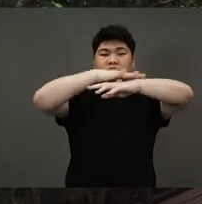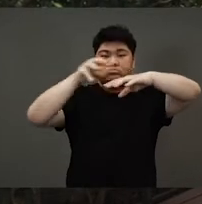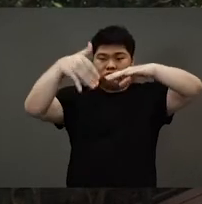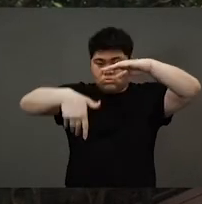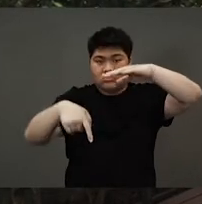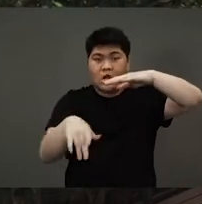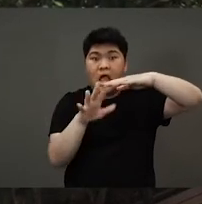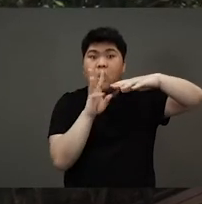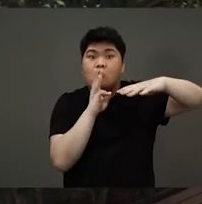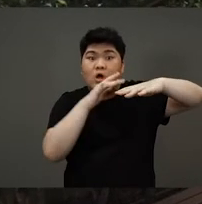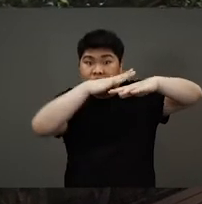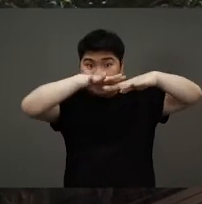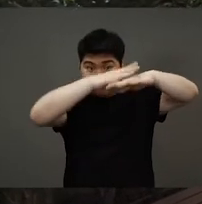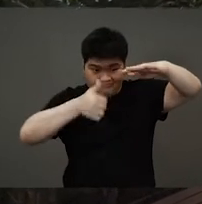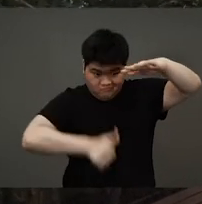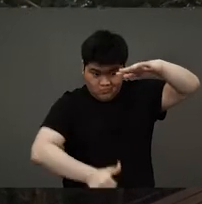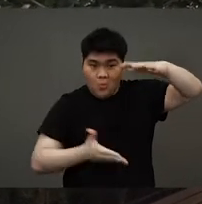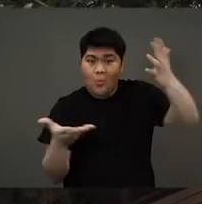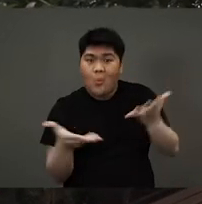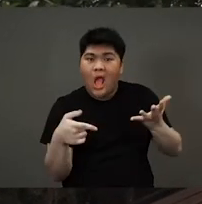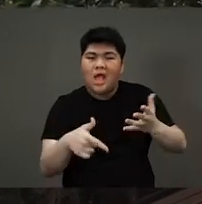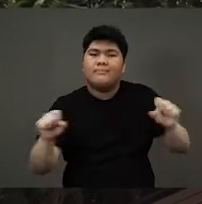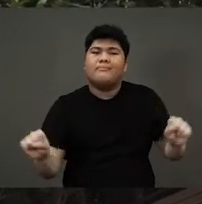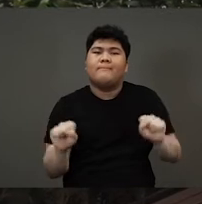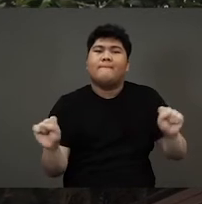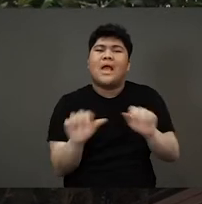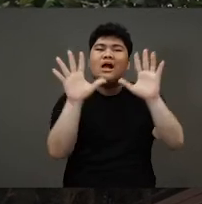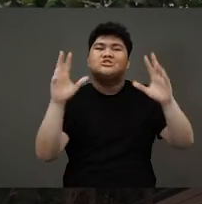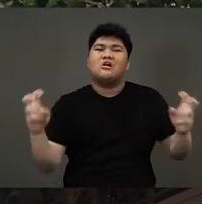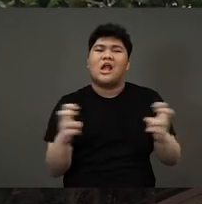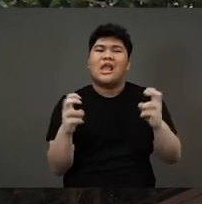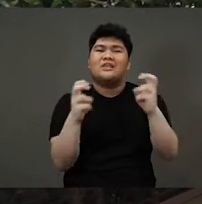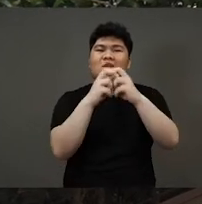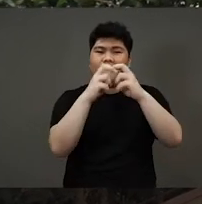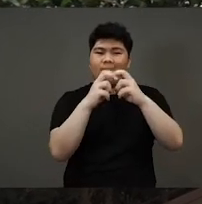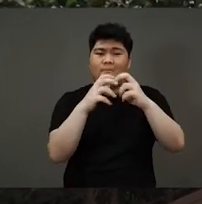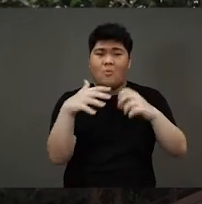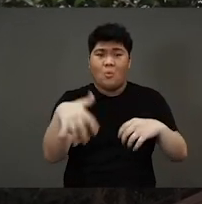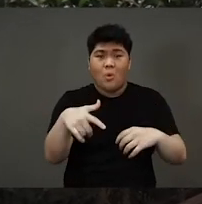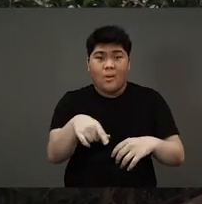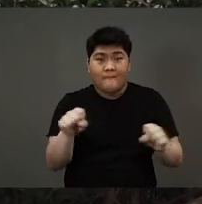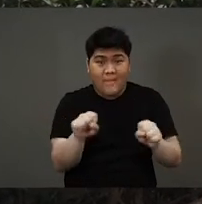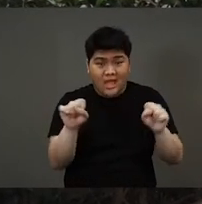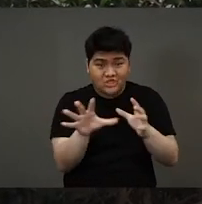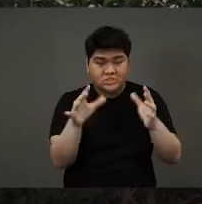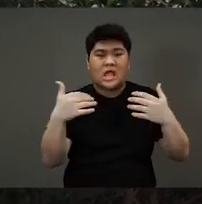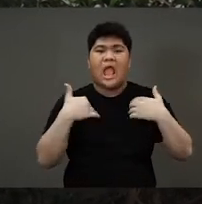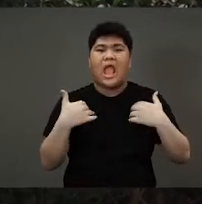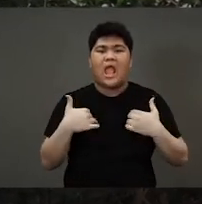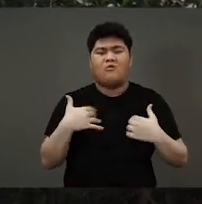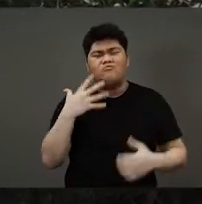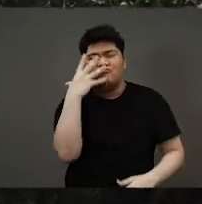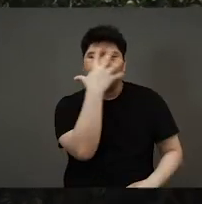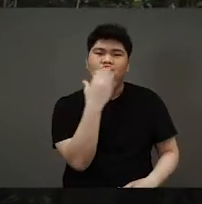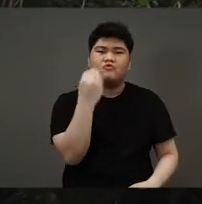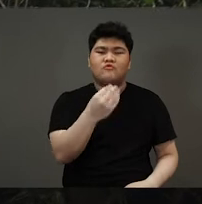Meanwhile, boys and girls, there was a magical kingdom down beneath the waters. And in this magical kingdom, there lived